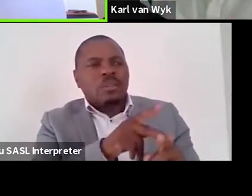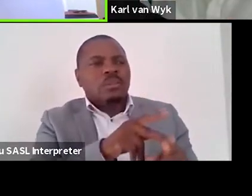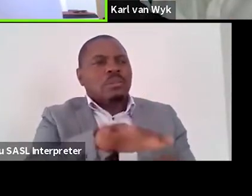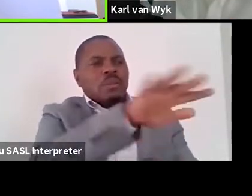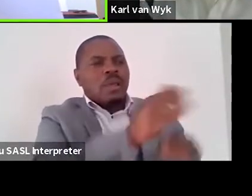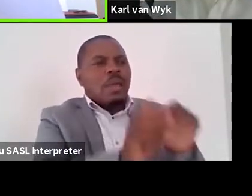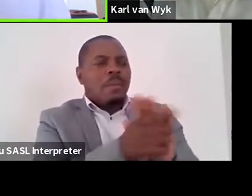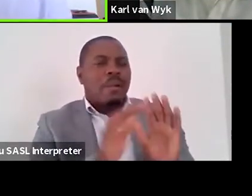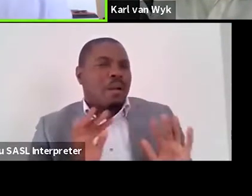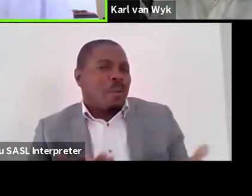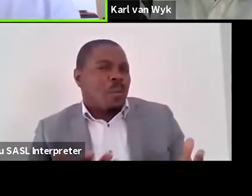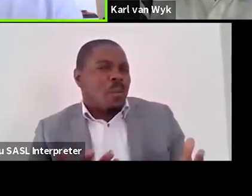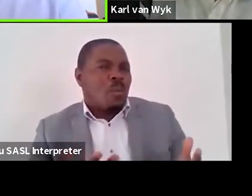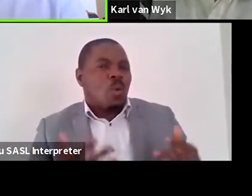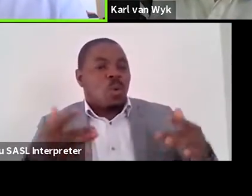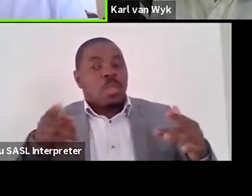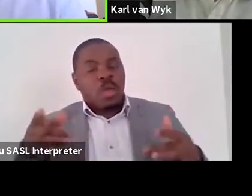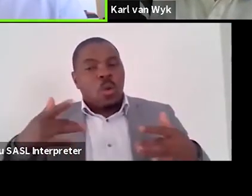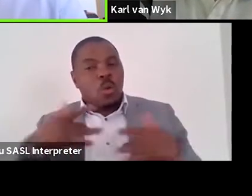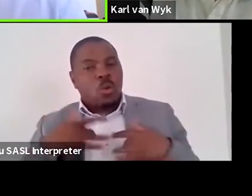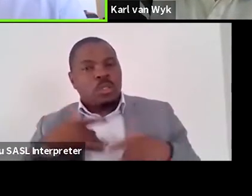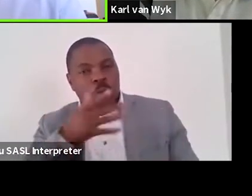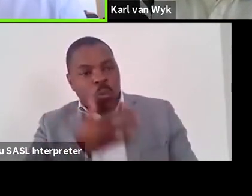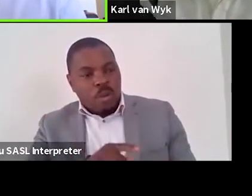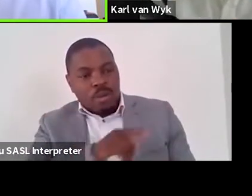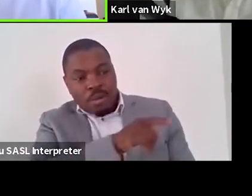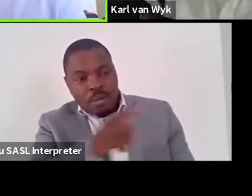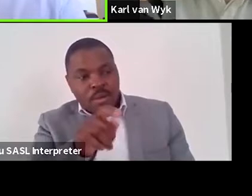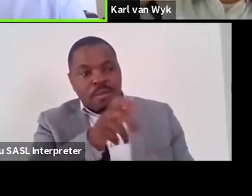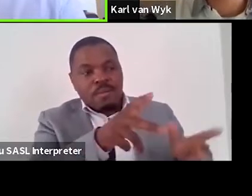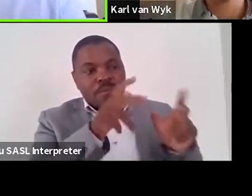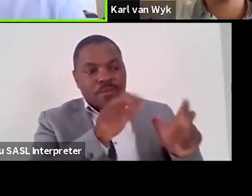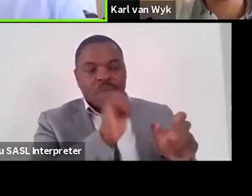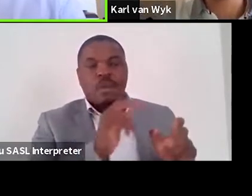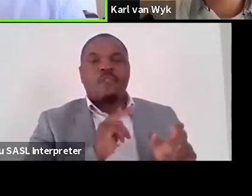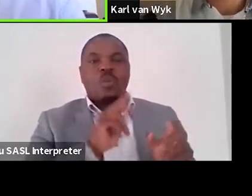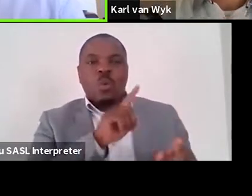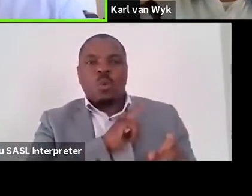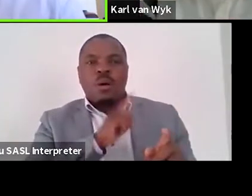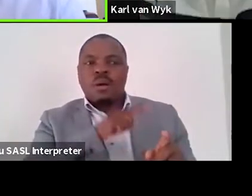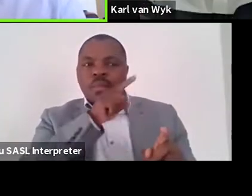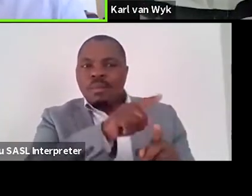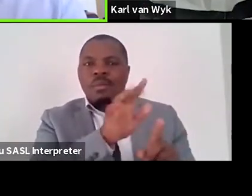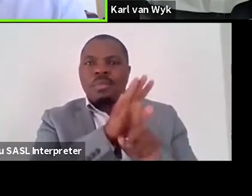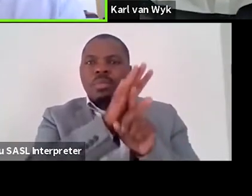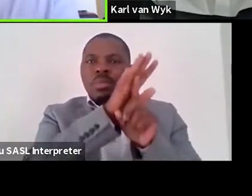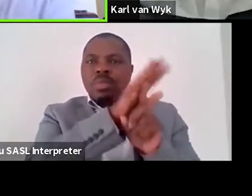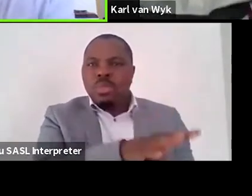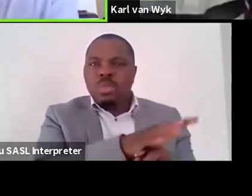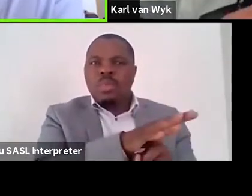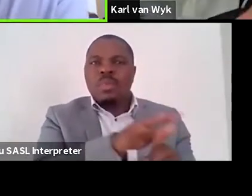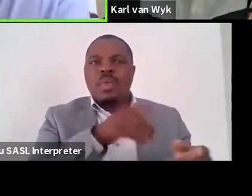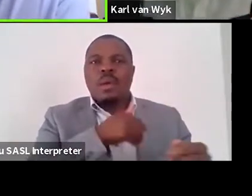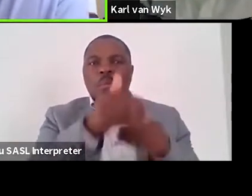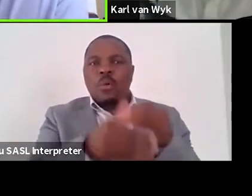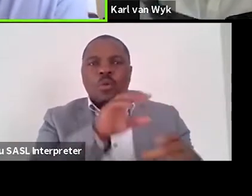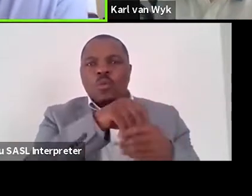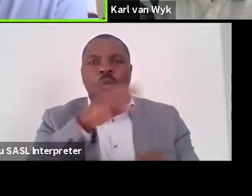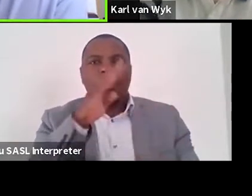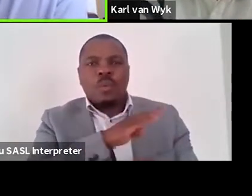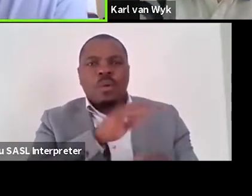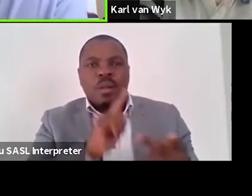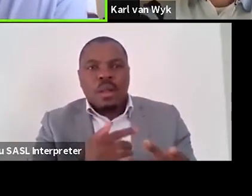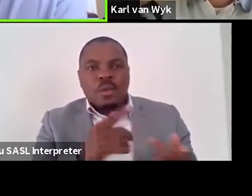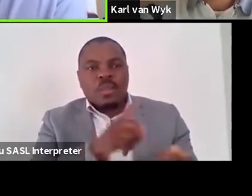They are concerned with making the voices appear since the victims are a byproduct of the processes that turn Mexico